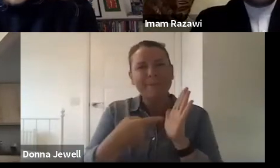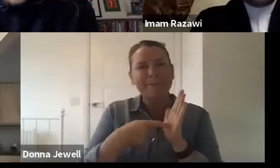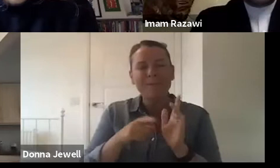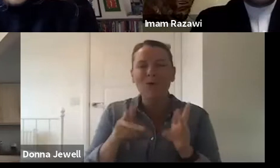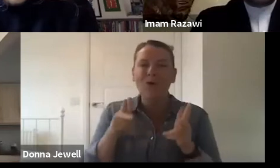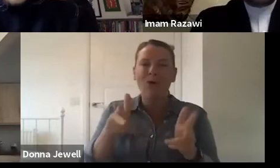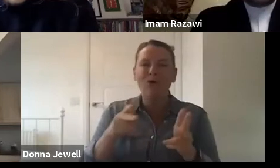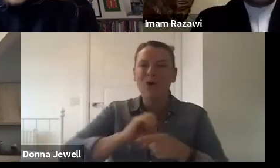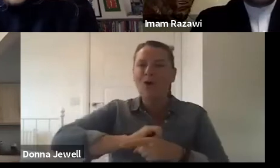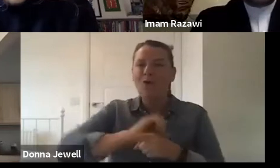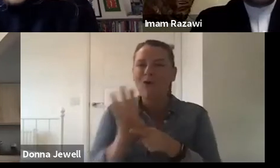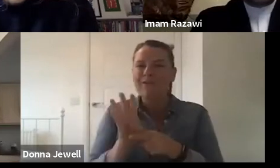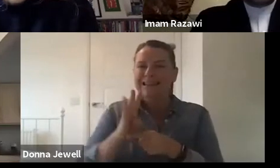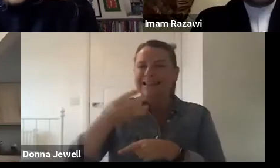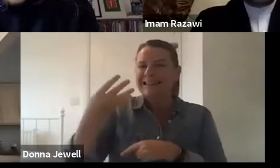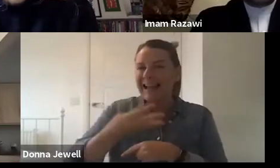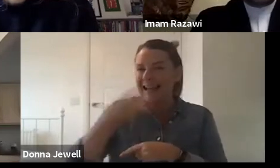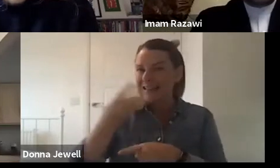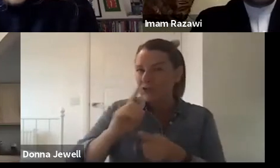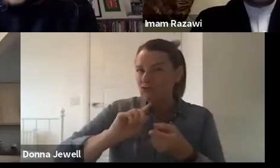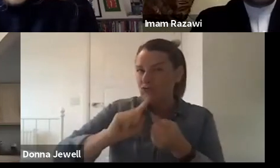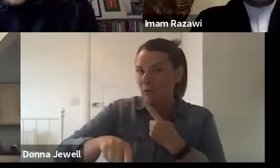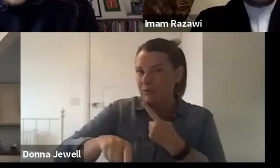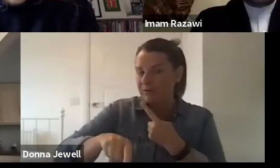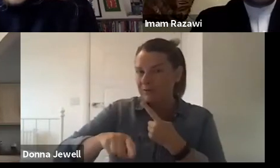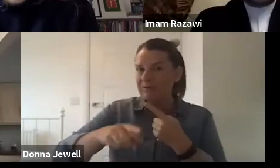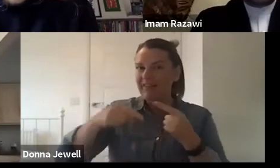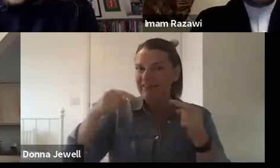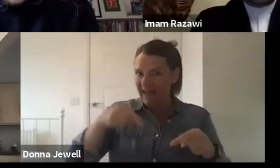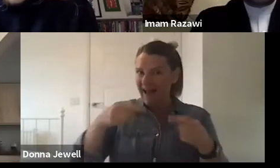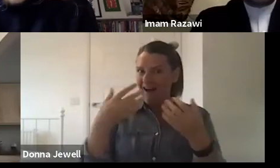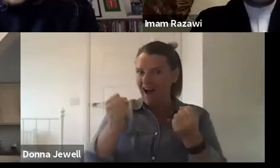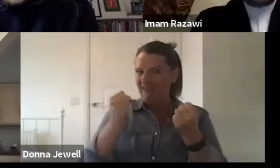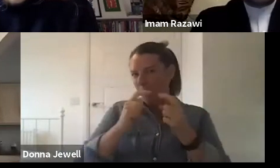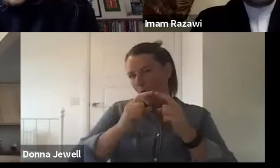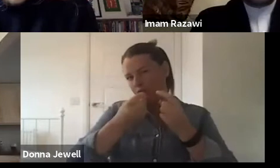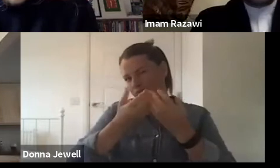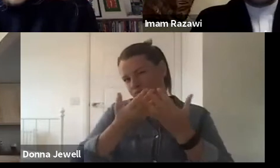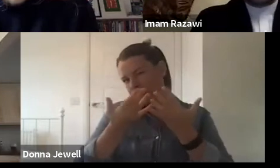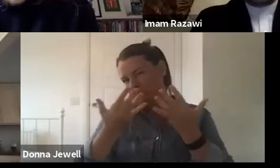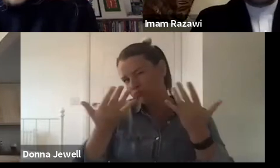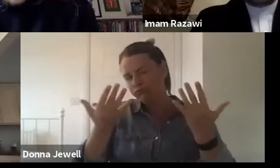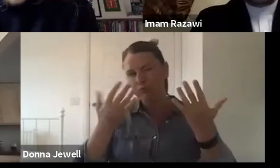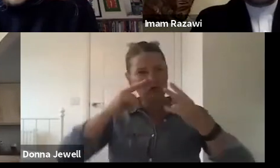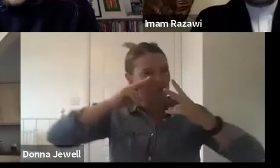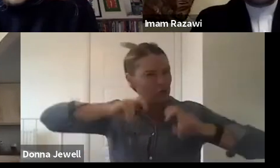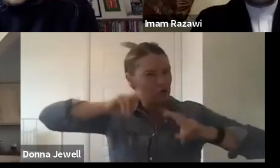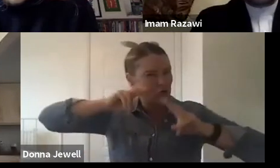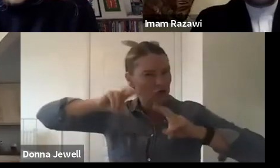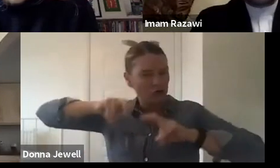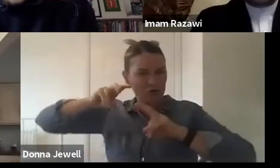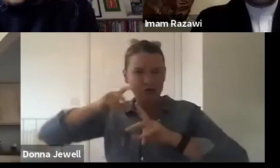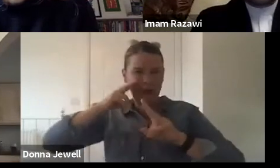is full of examples of this type of research and impact that colleagues at the university are having, not only researchers,